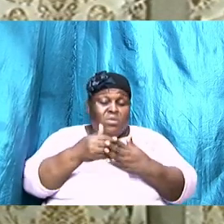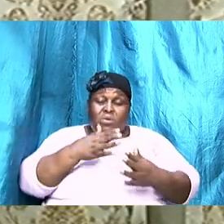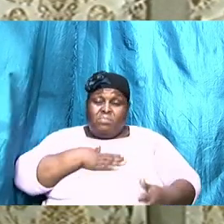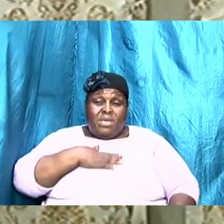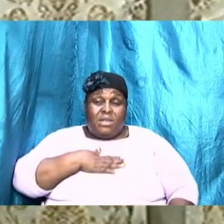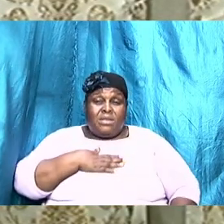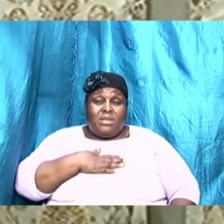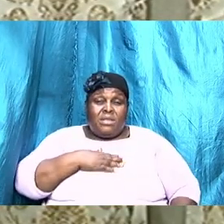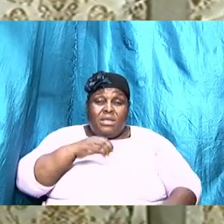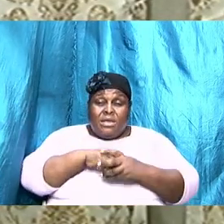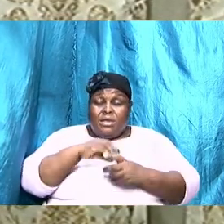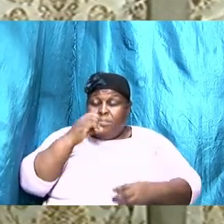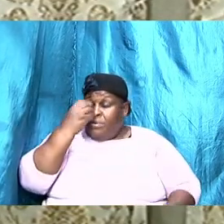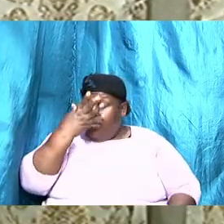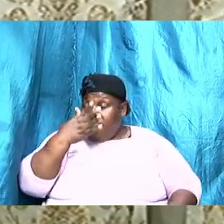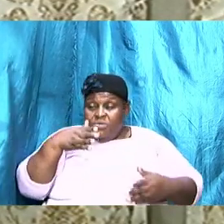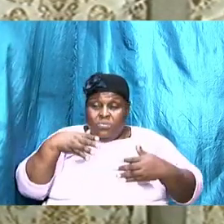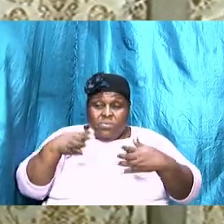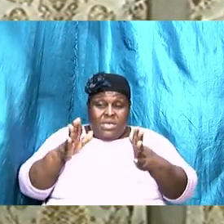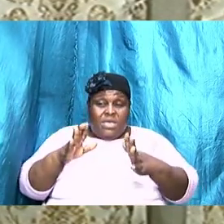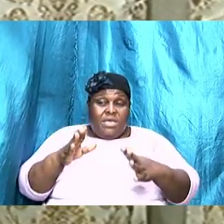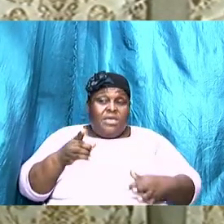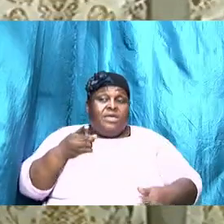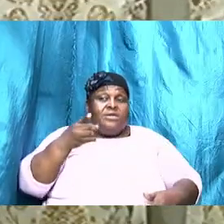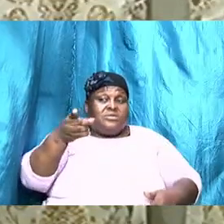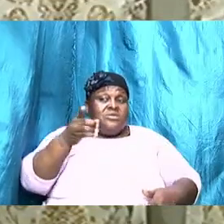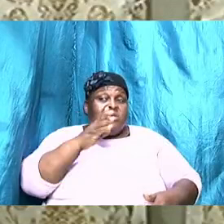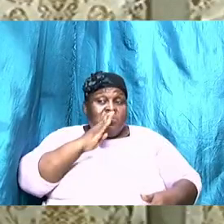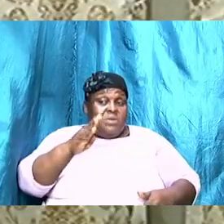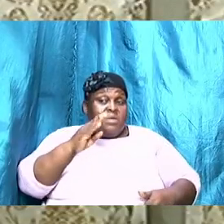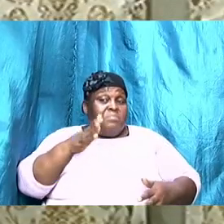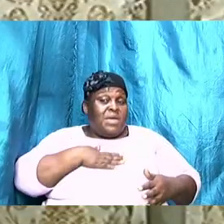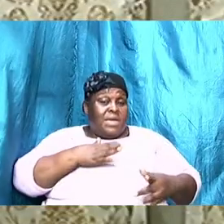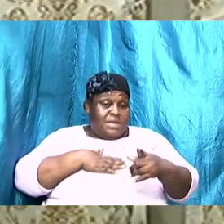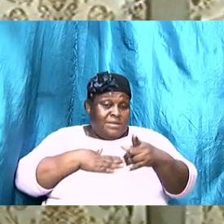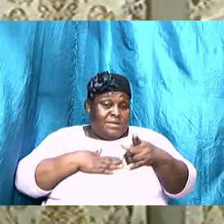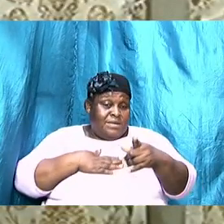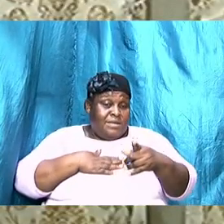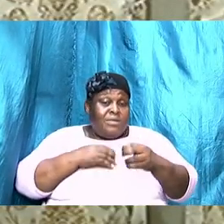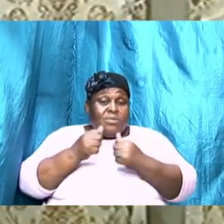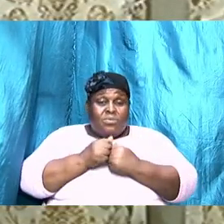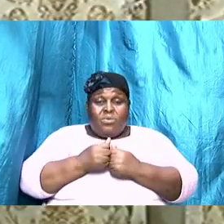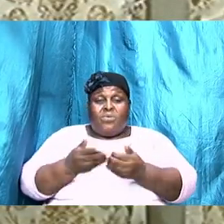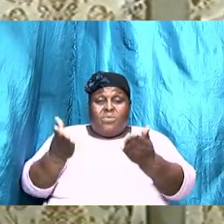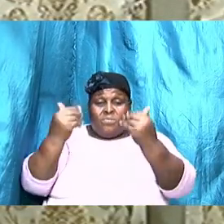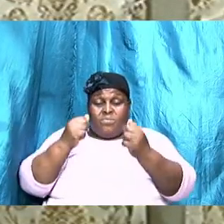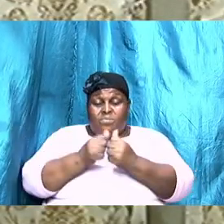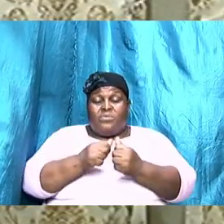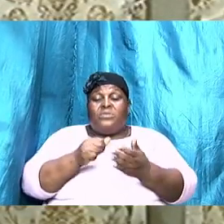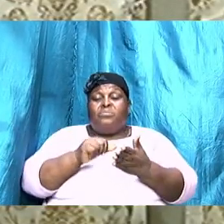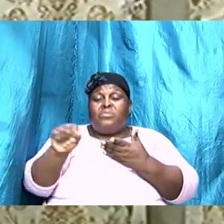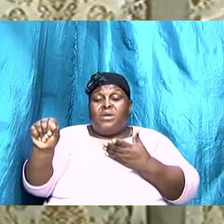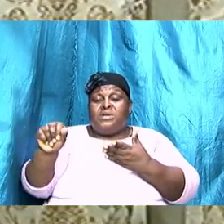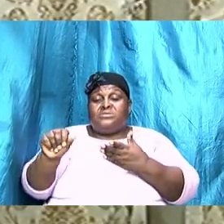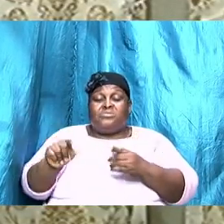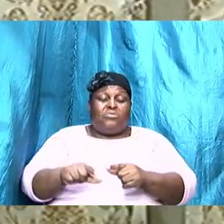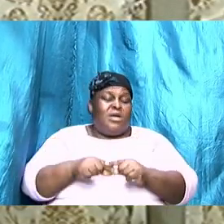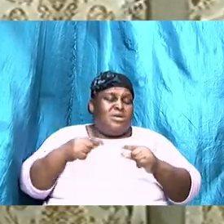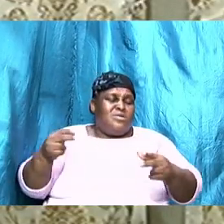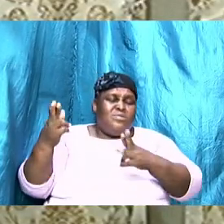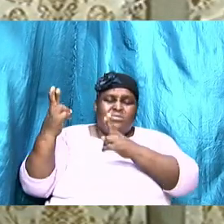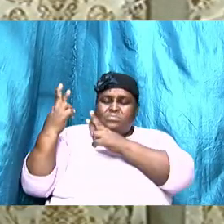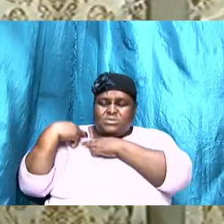beautiful way but she being mine comes with a price a great